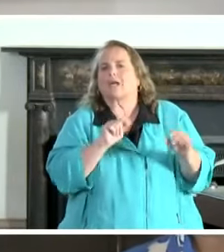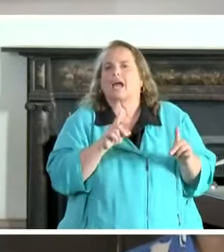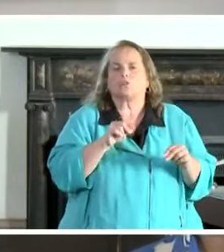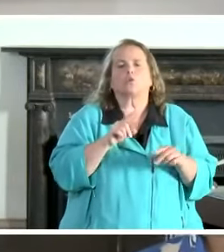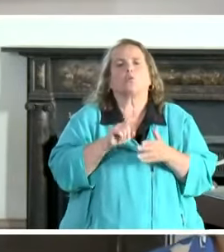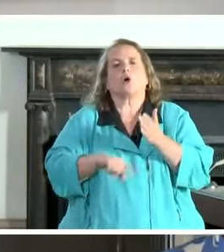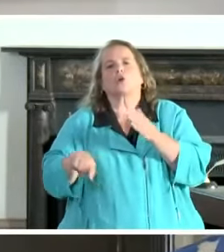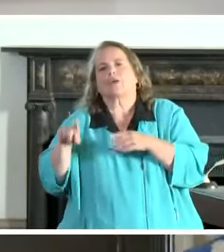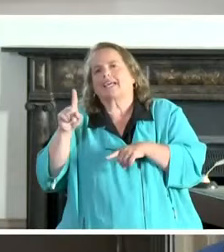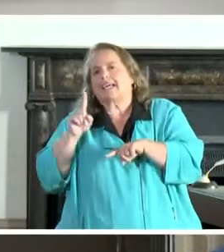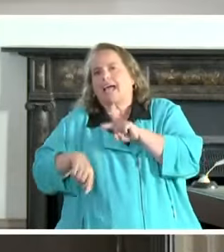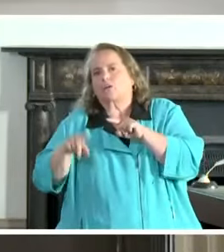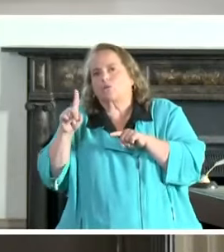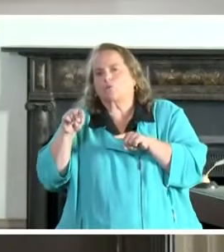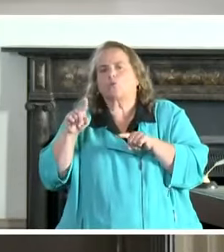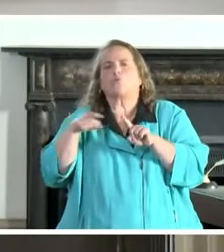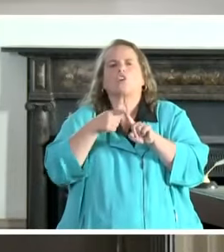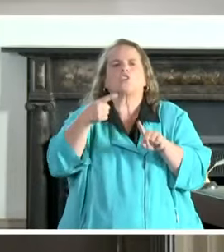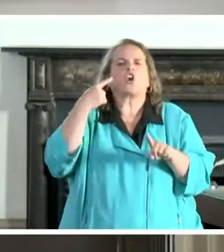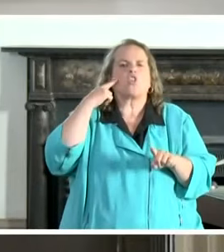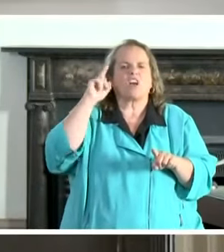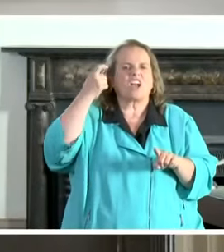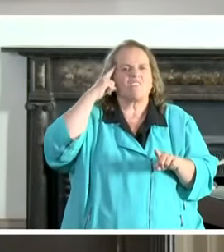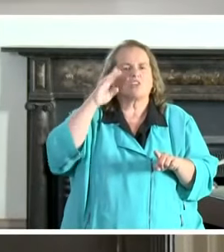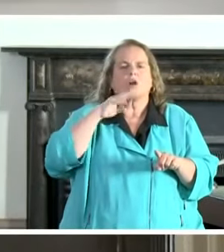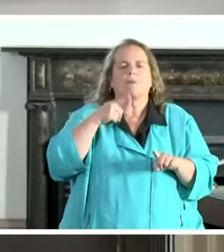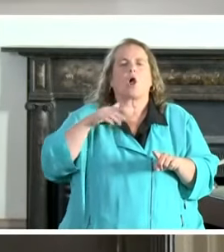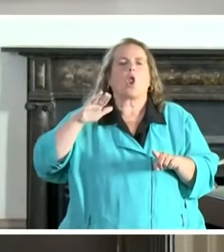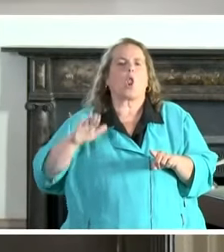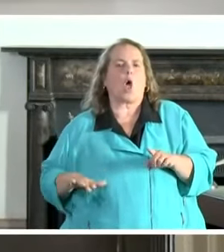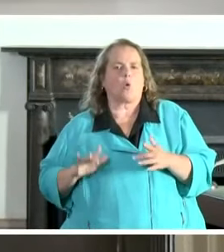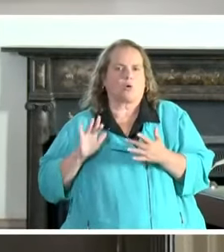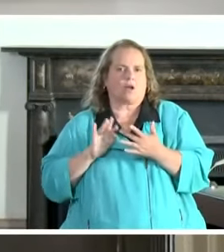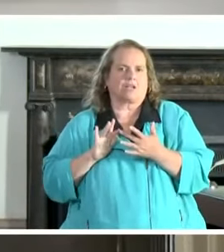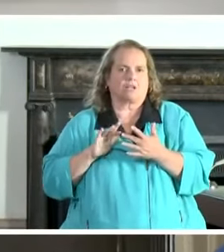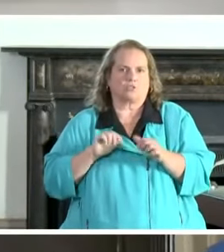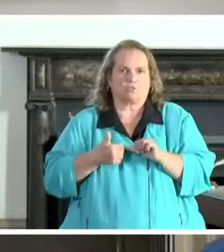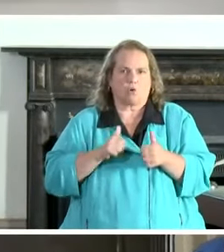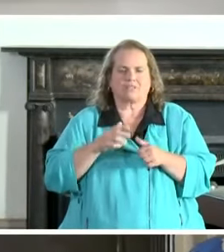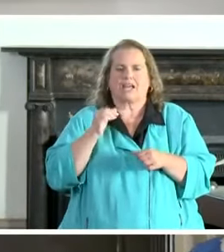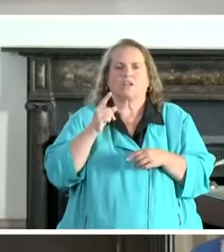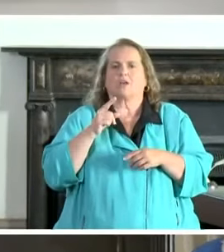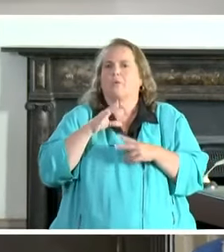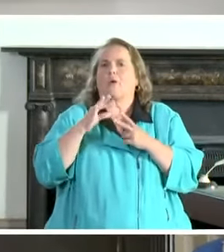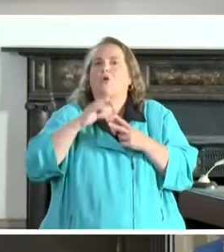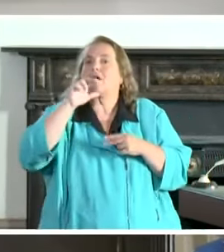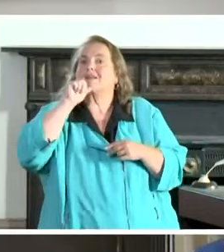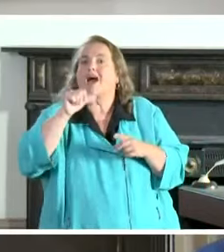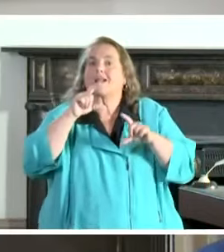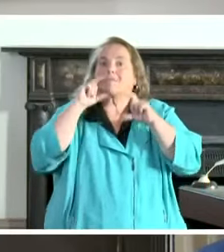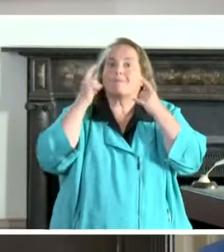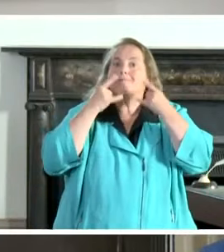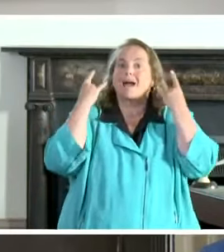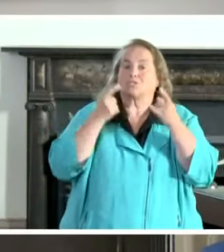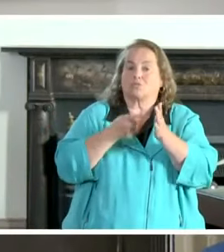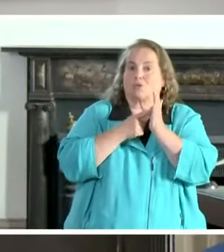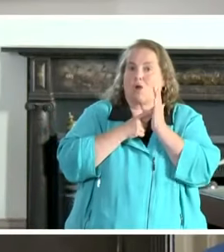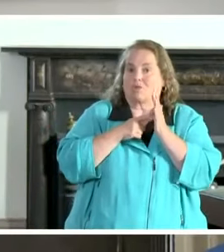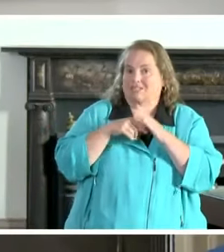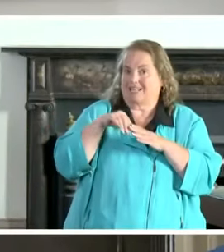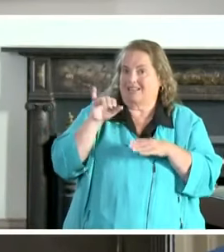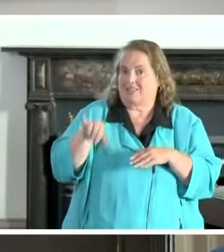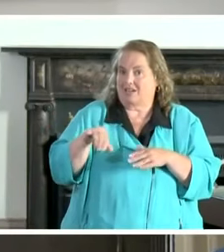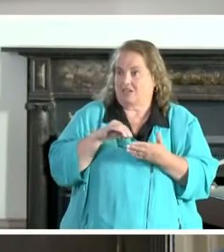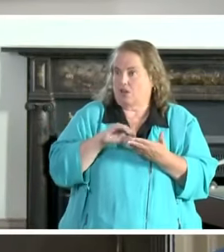on, if heard the governor talk about, and Dr. Stack, low contact sports. And then whether or not there's masking requirements will be included in those